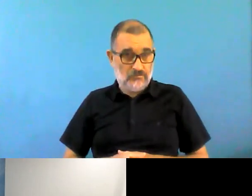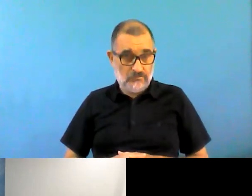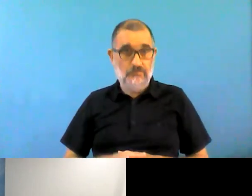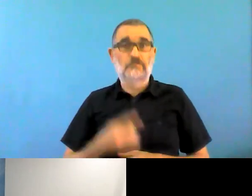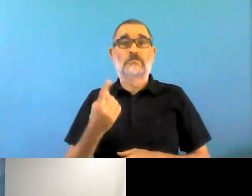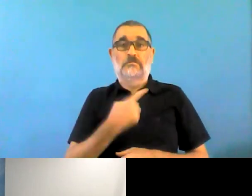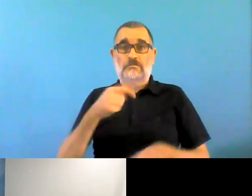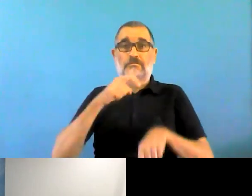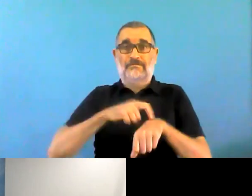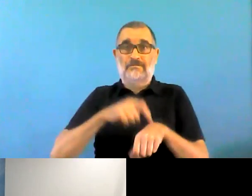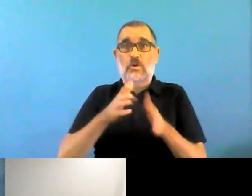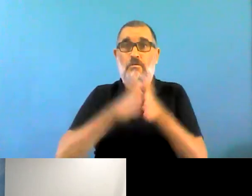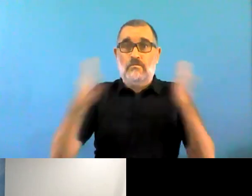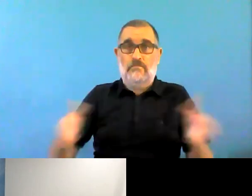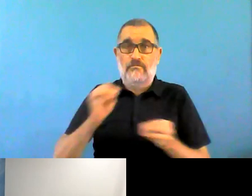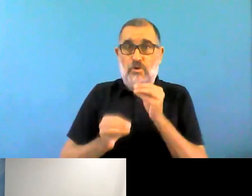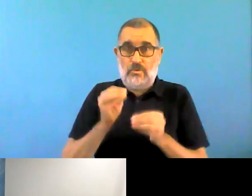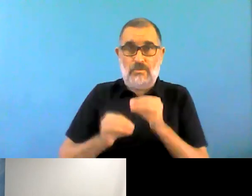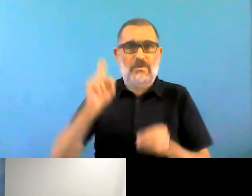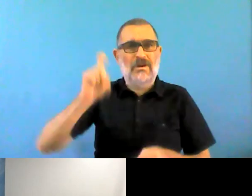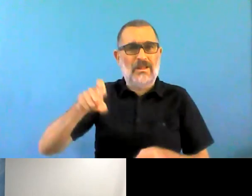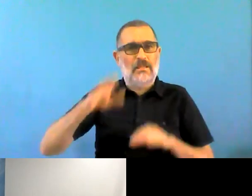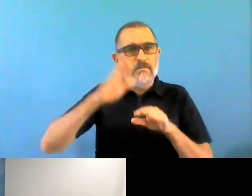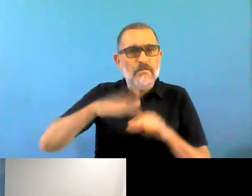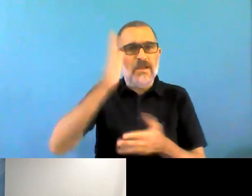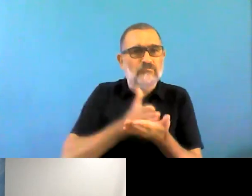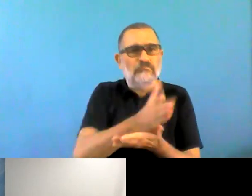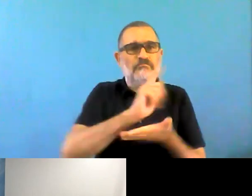residents and interns, residents,